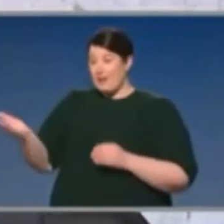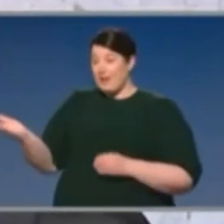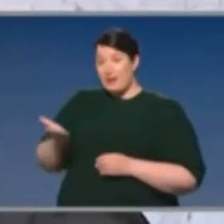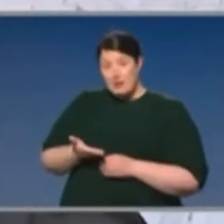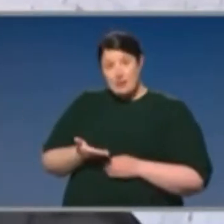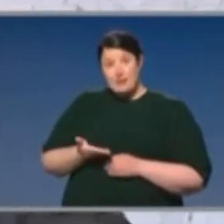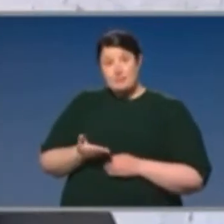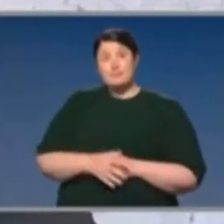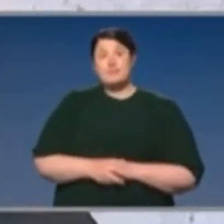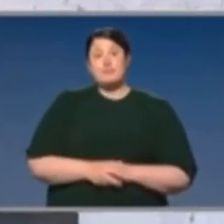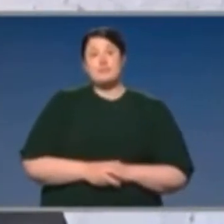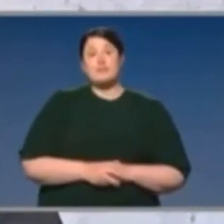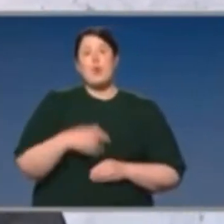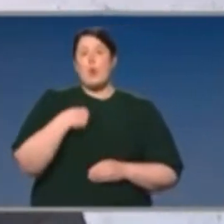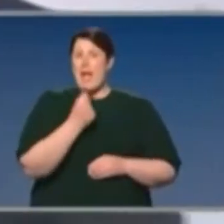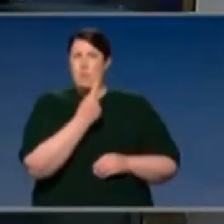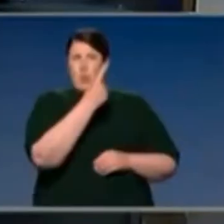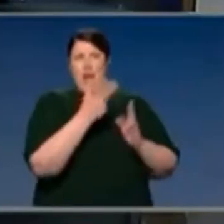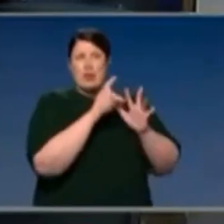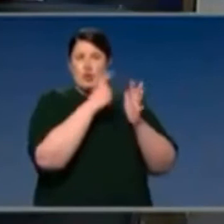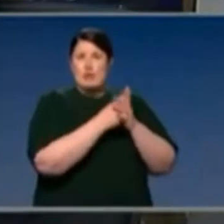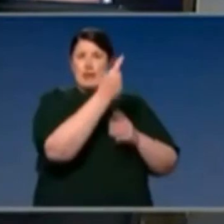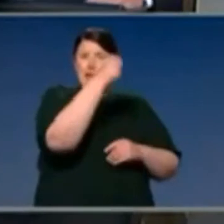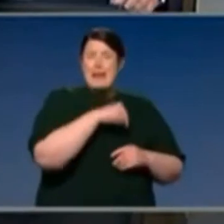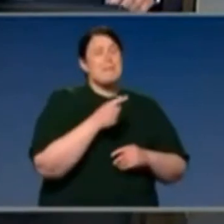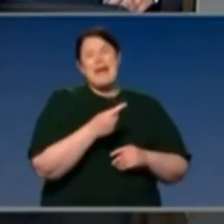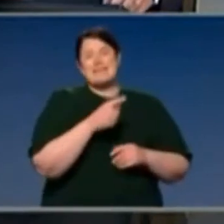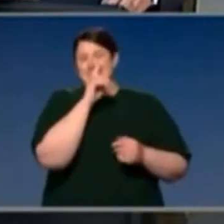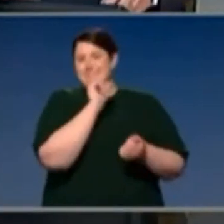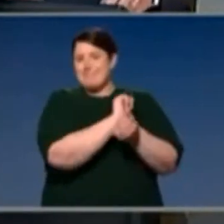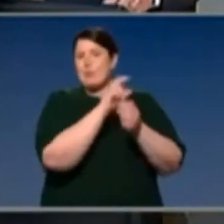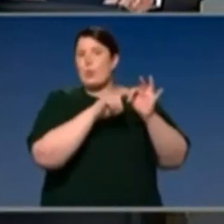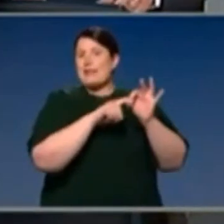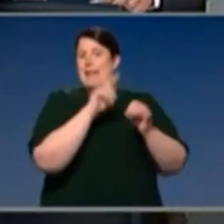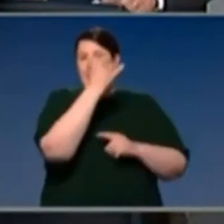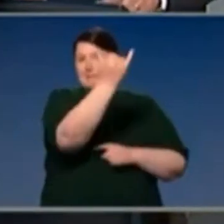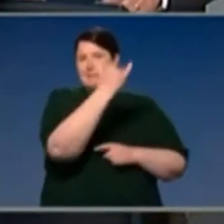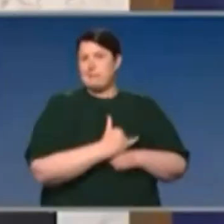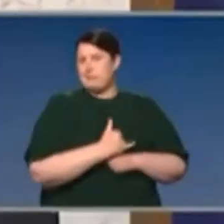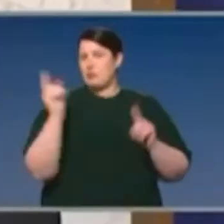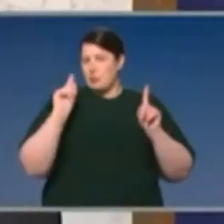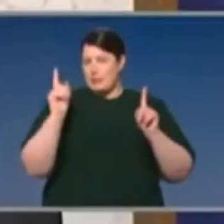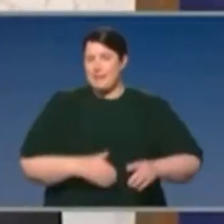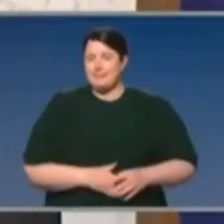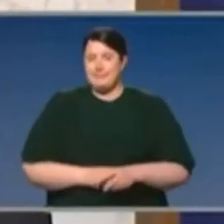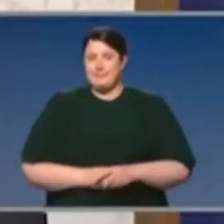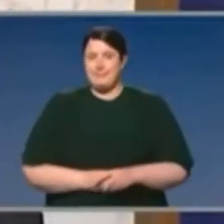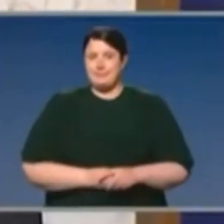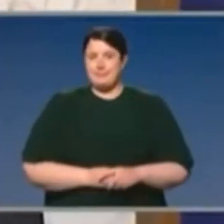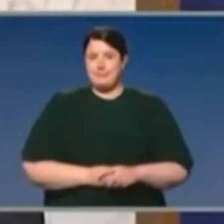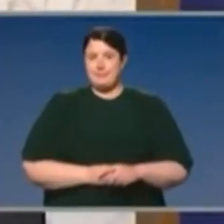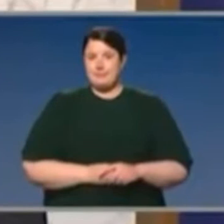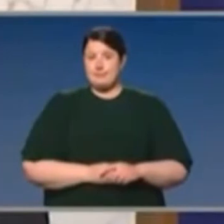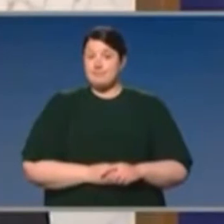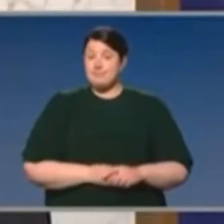she's caught in isolation in Queensland. I'll be very brief. Thanks, PM. So, PM and Minister have alluded to the